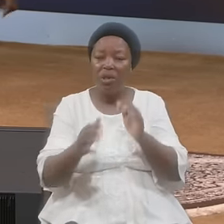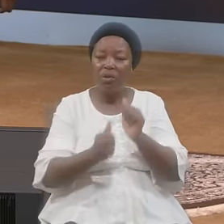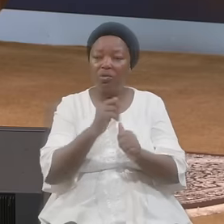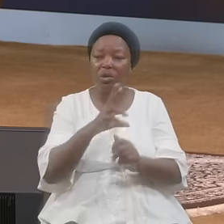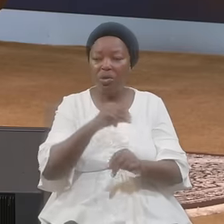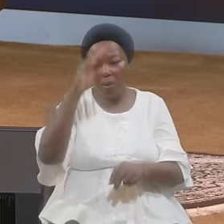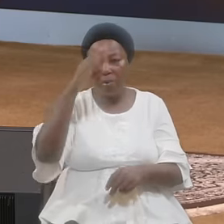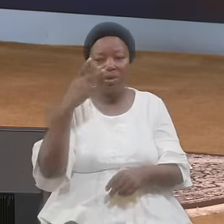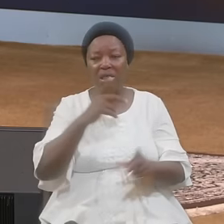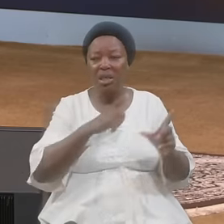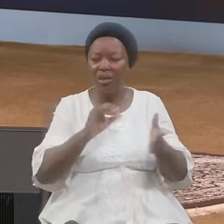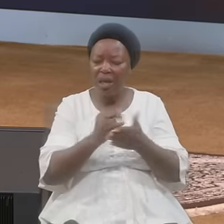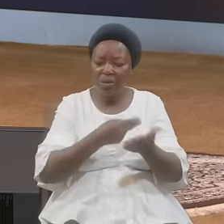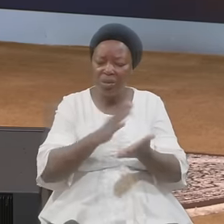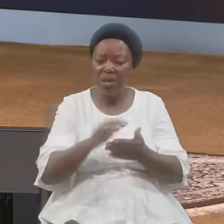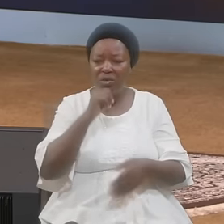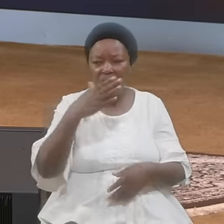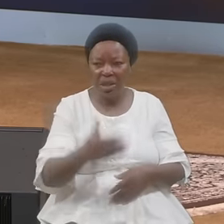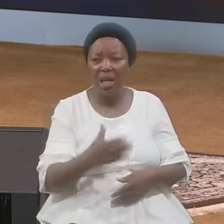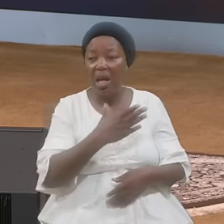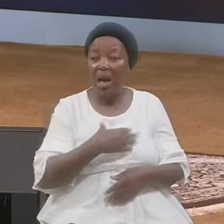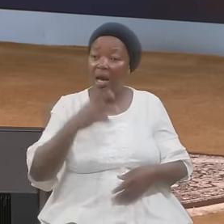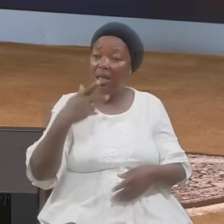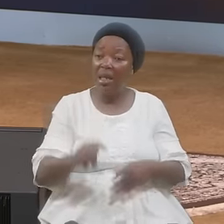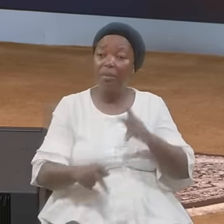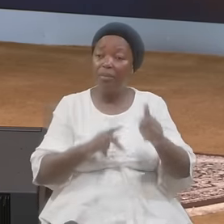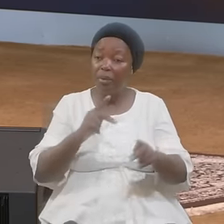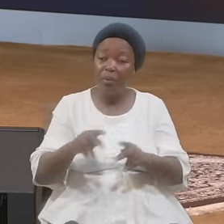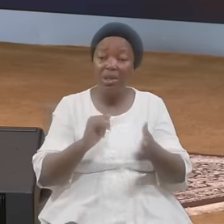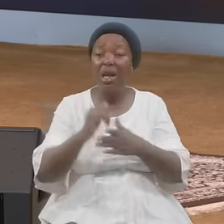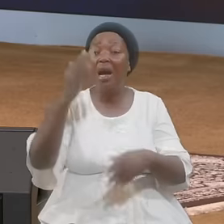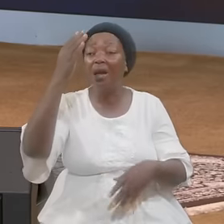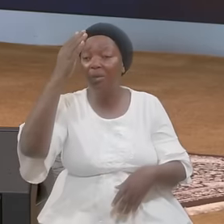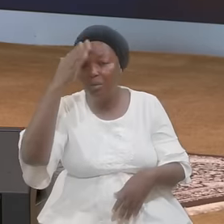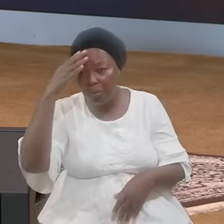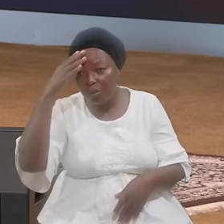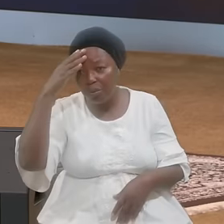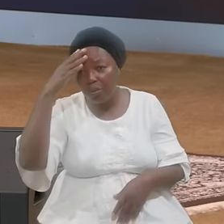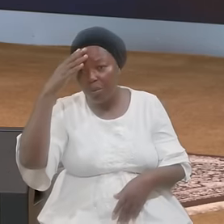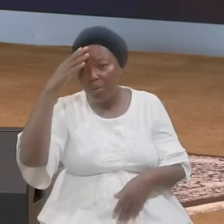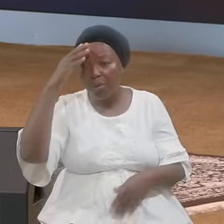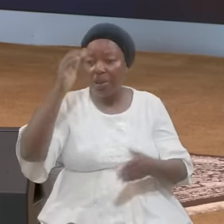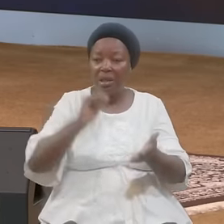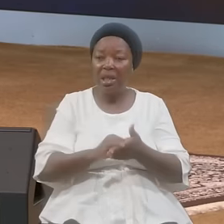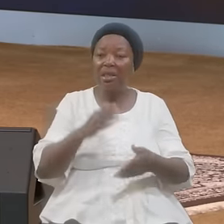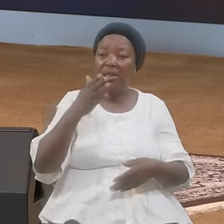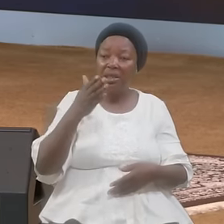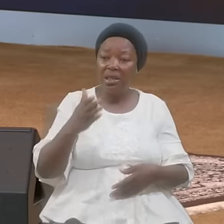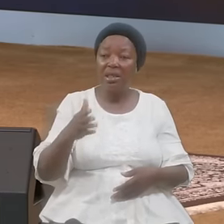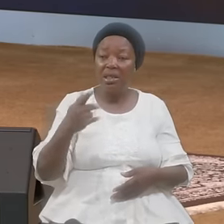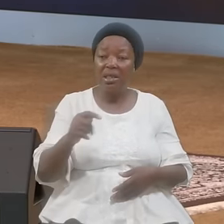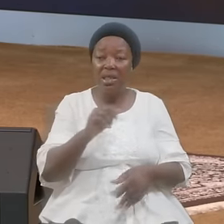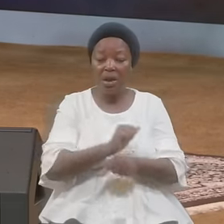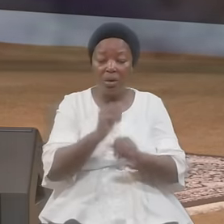The Holiness Is Not There And The People That Know That The Rock